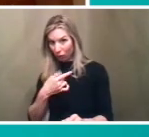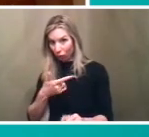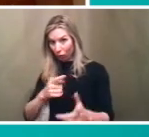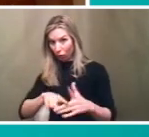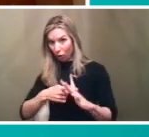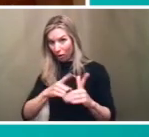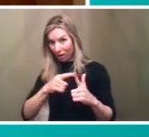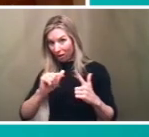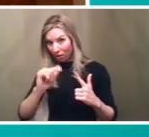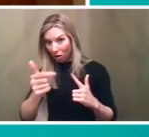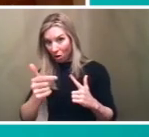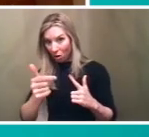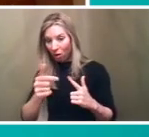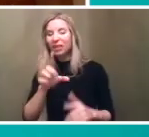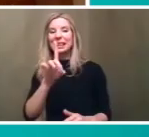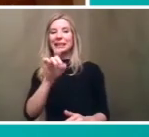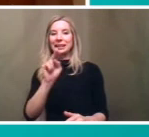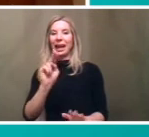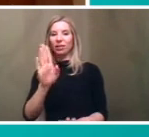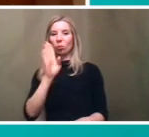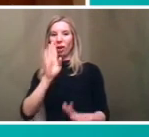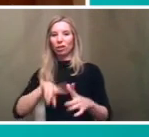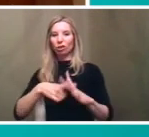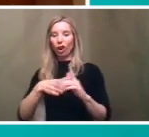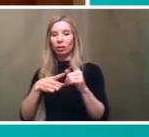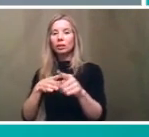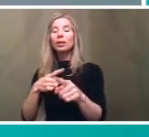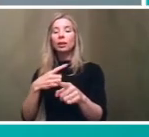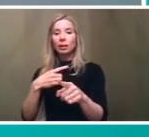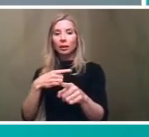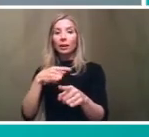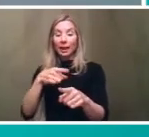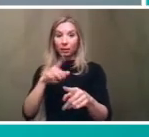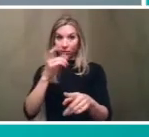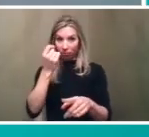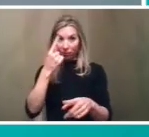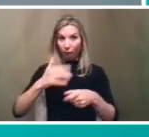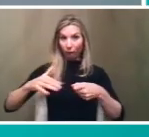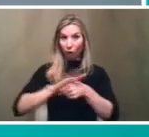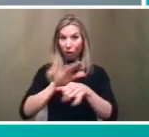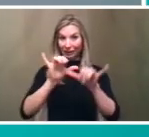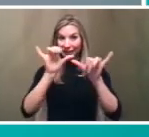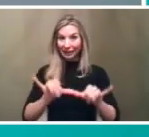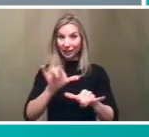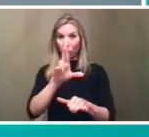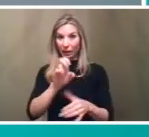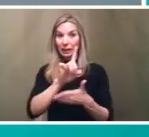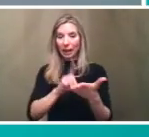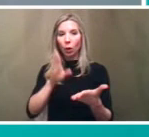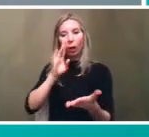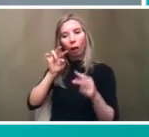i'll i'll try so i i mean we we are this is a full system redesign so of course we're going to look at the suburban network